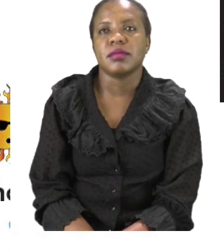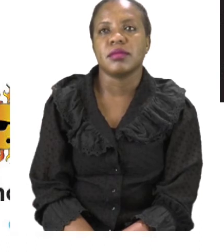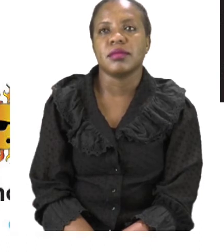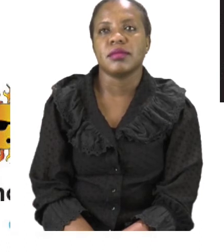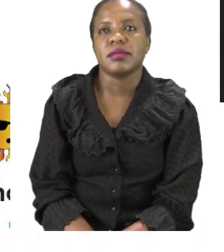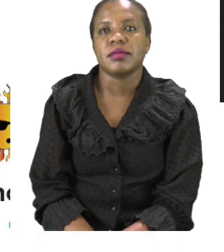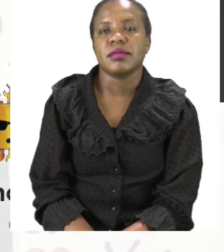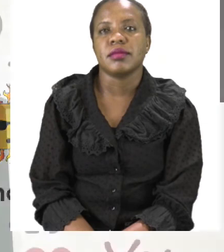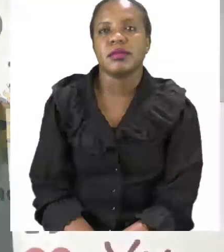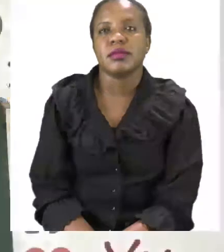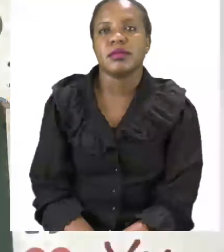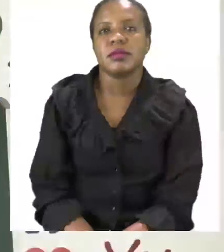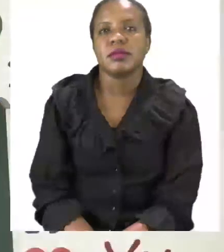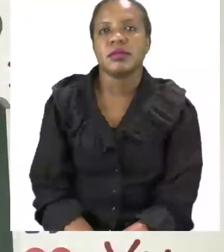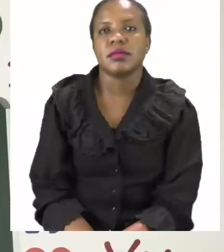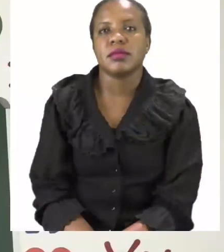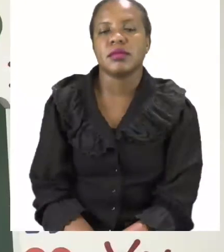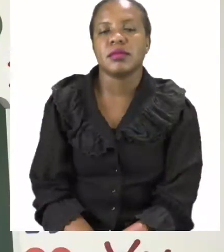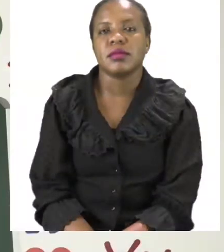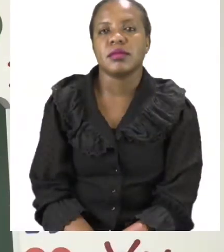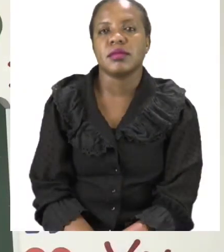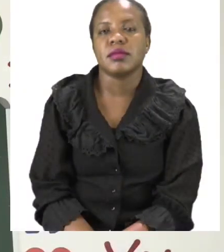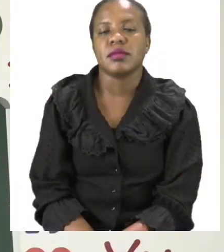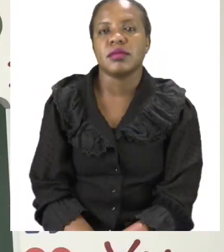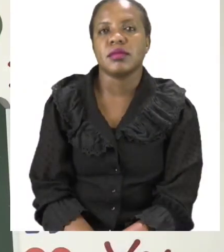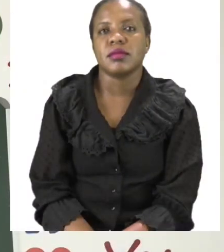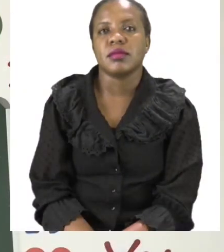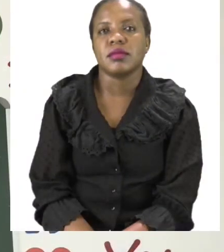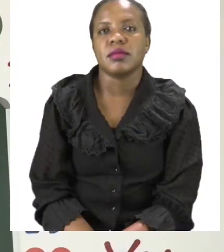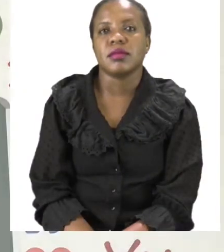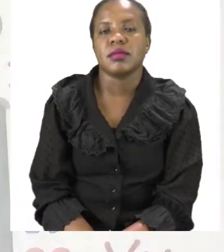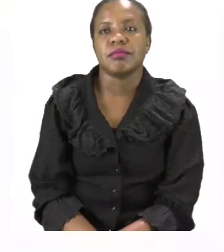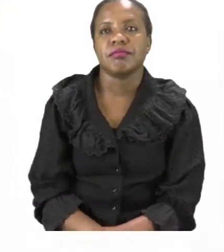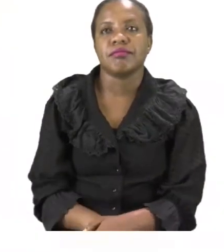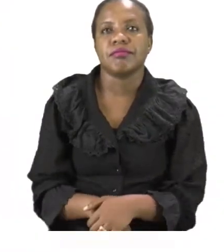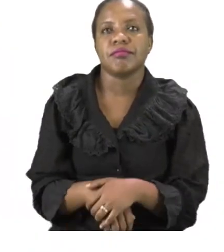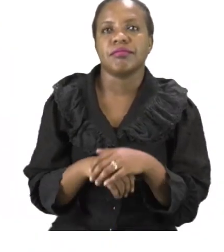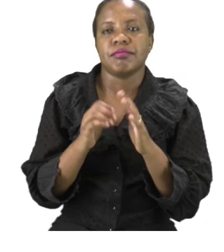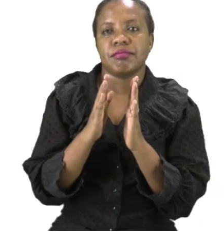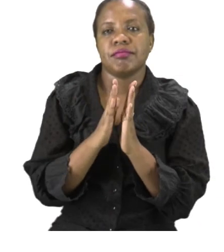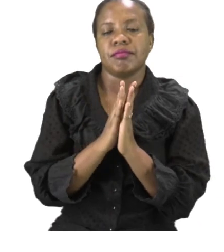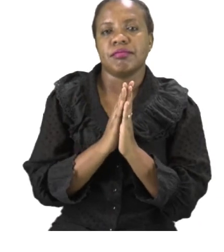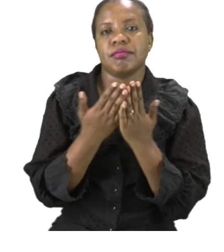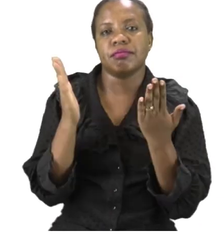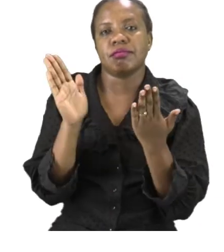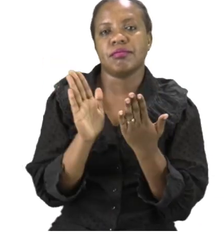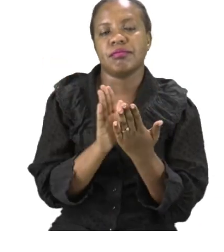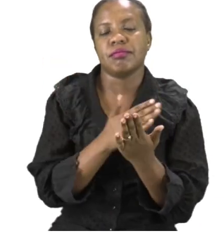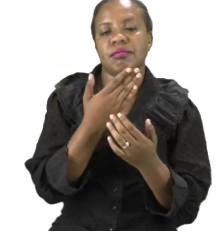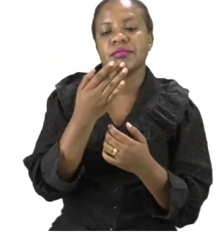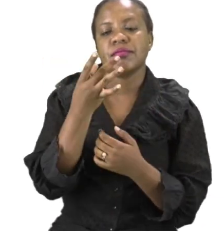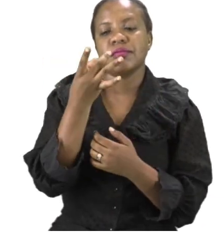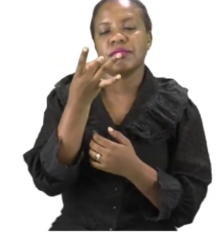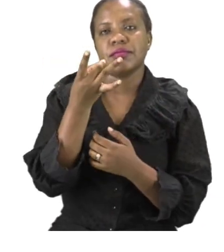before you practice, we're going to do another fun exercise on page eight. On page eight, you are going to be